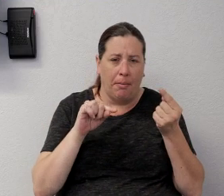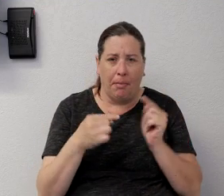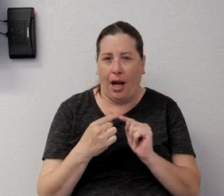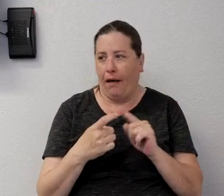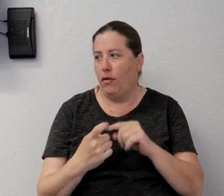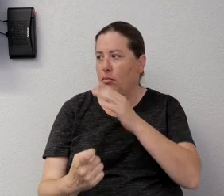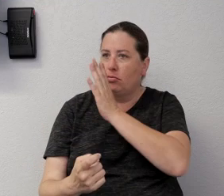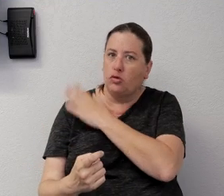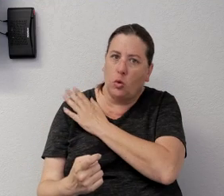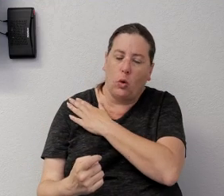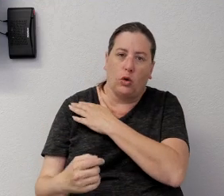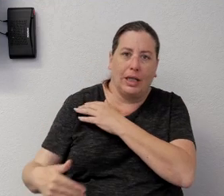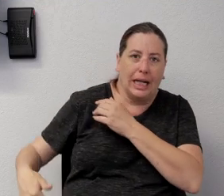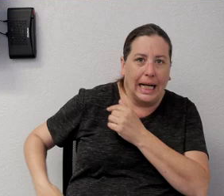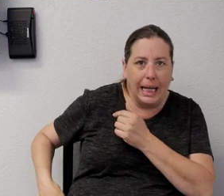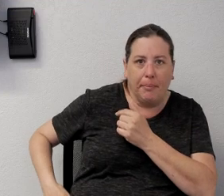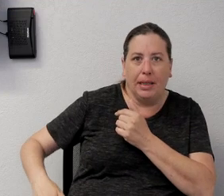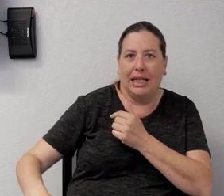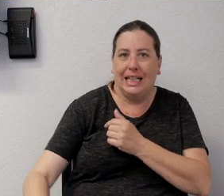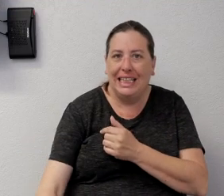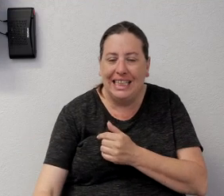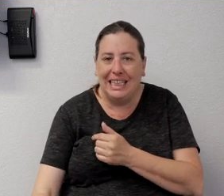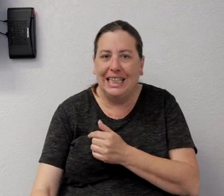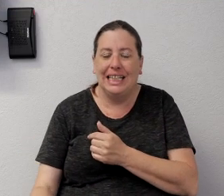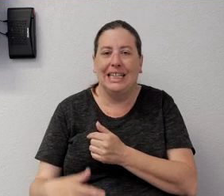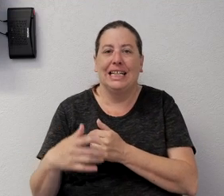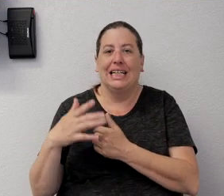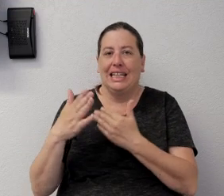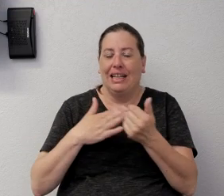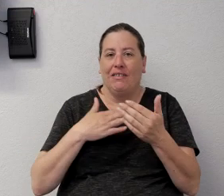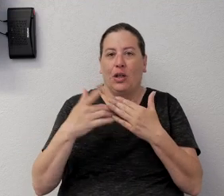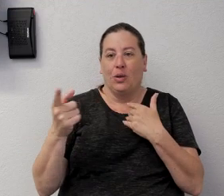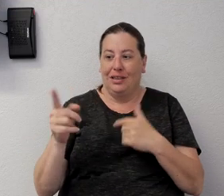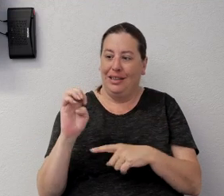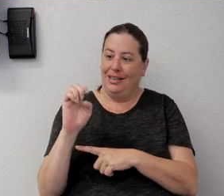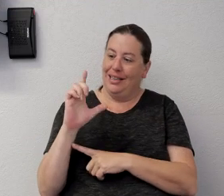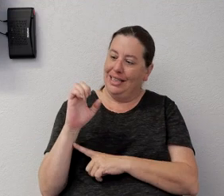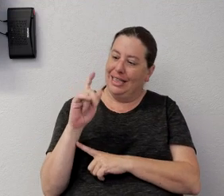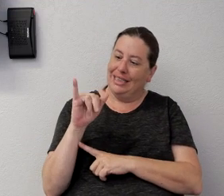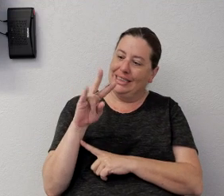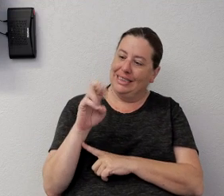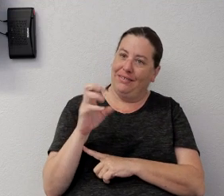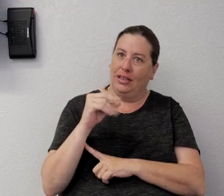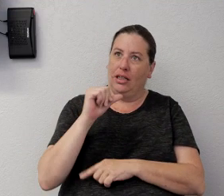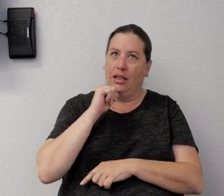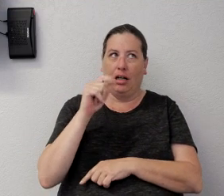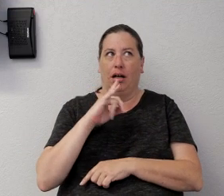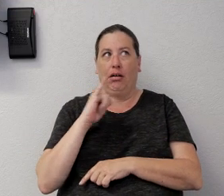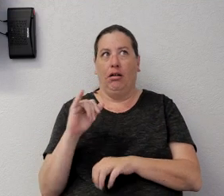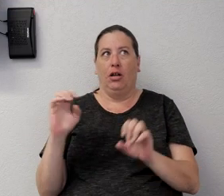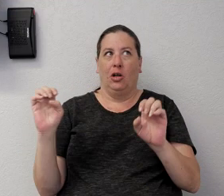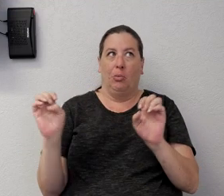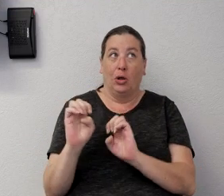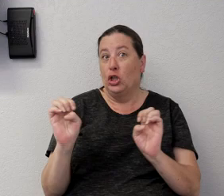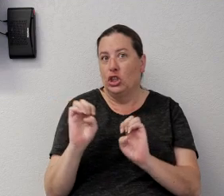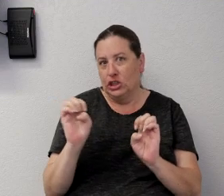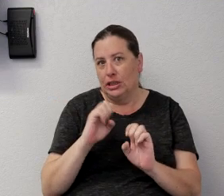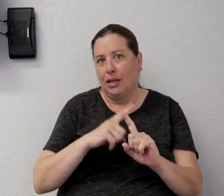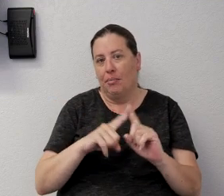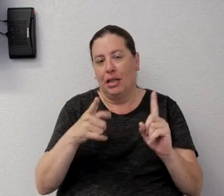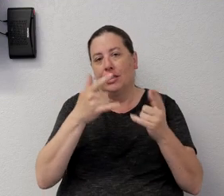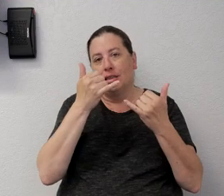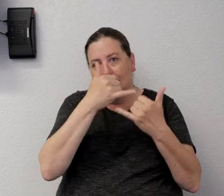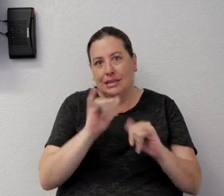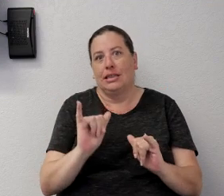or knee, even though it's technically elective, it's not emergent, it still was considered an essential surgery.